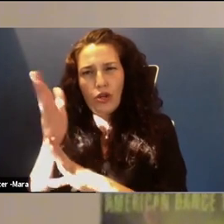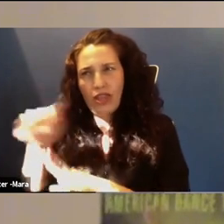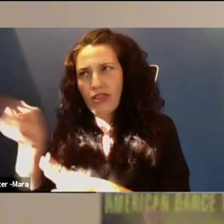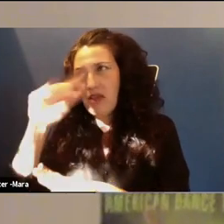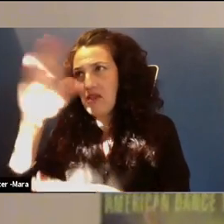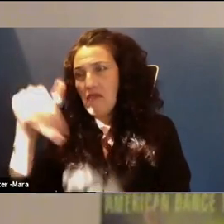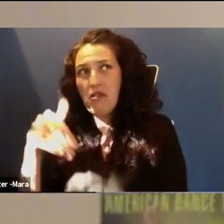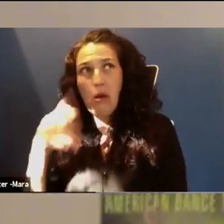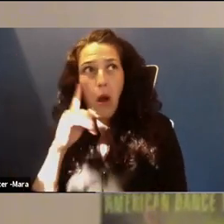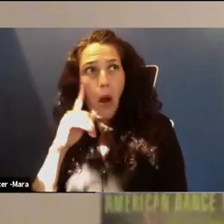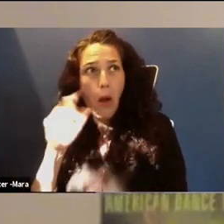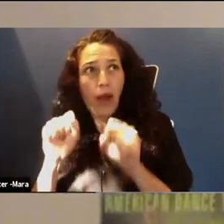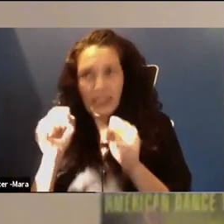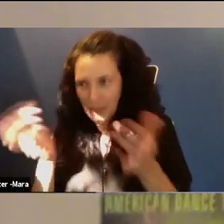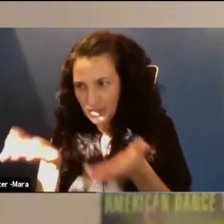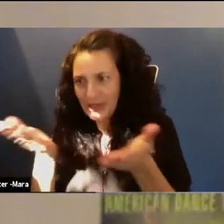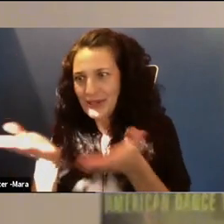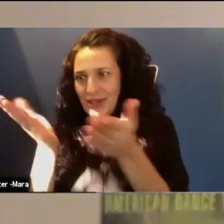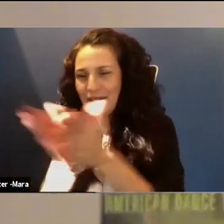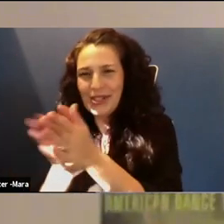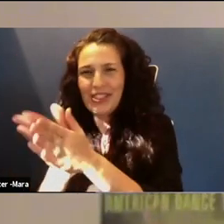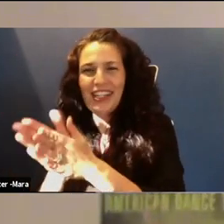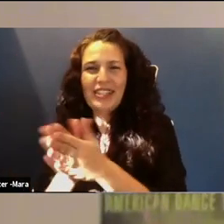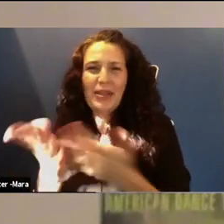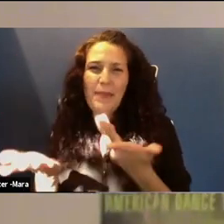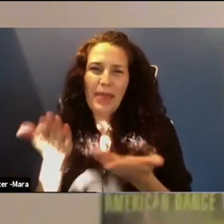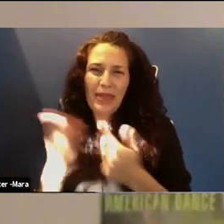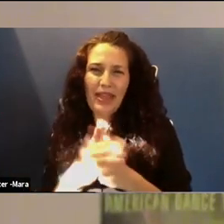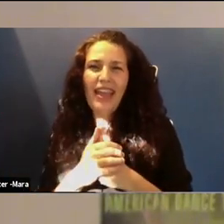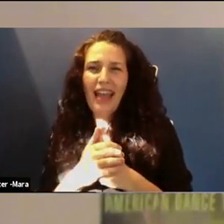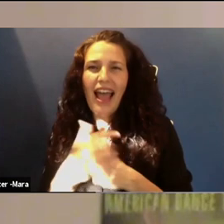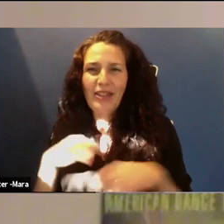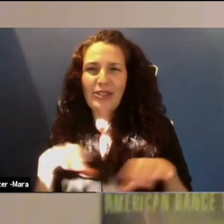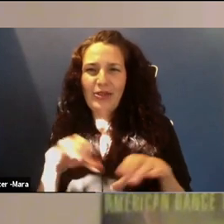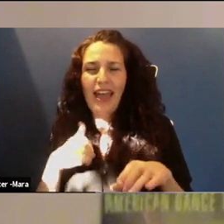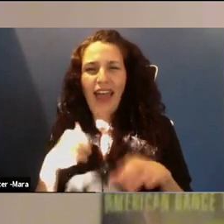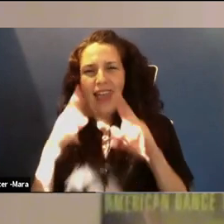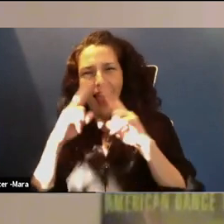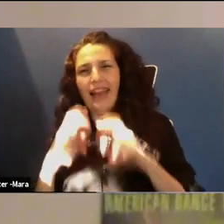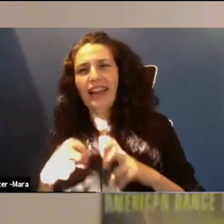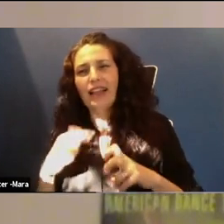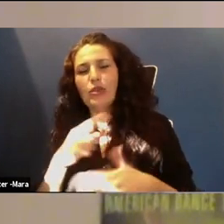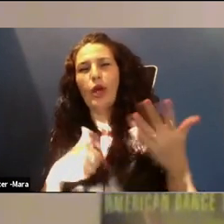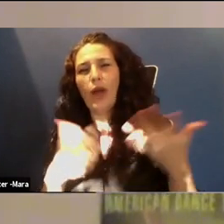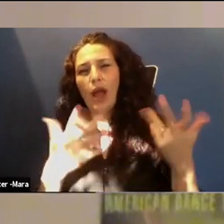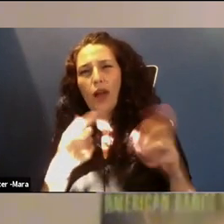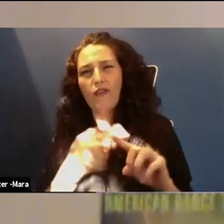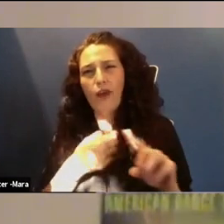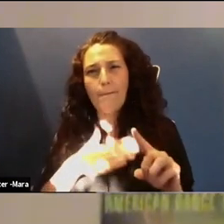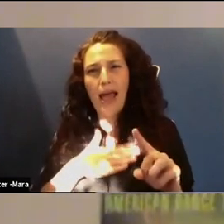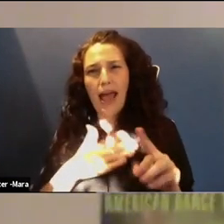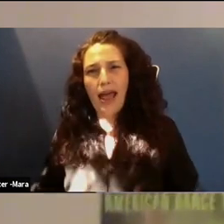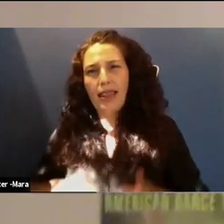So I sort of take like a iterations on the model approach, I look at what I want out of my life, and I make small changes